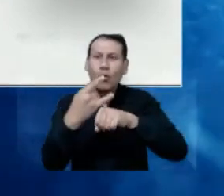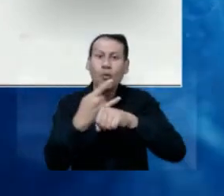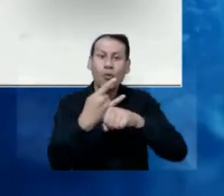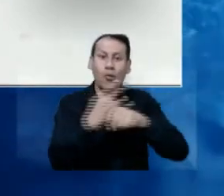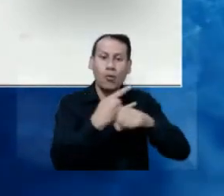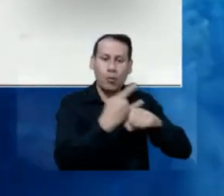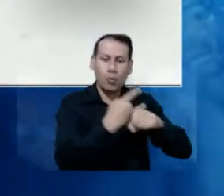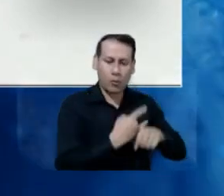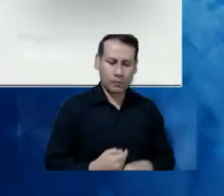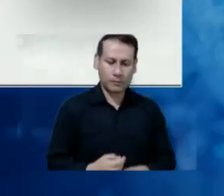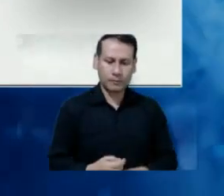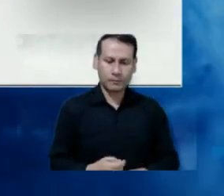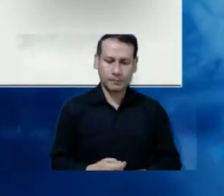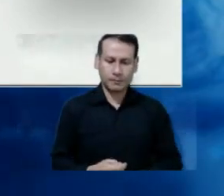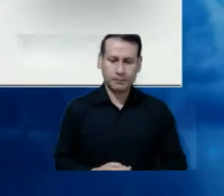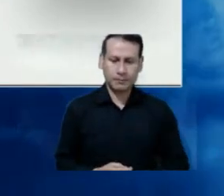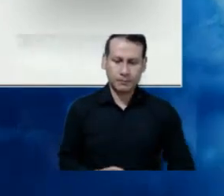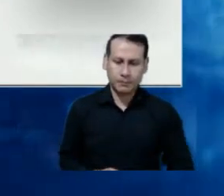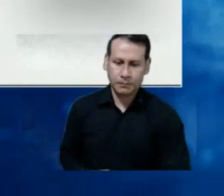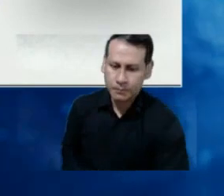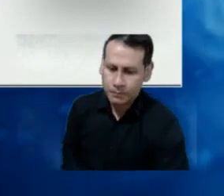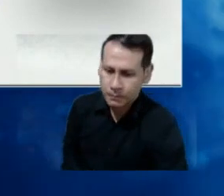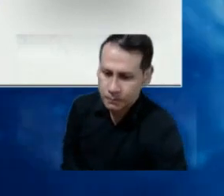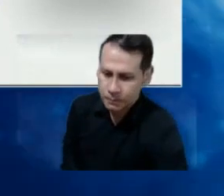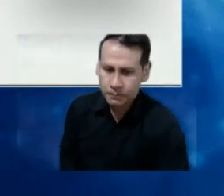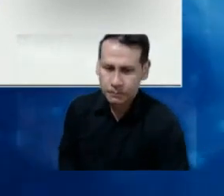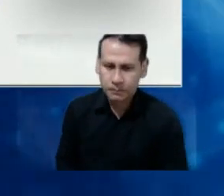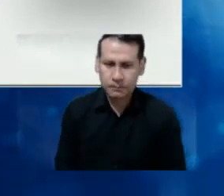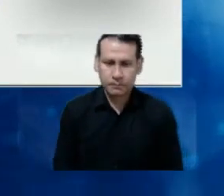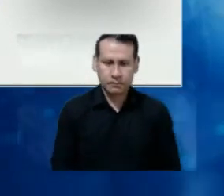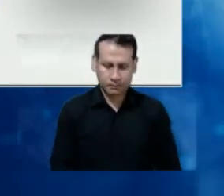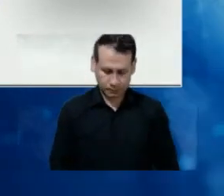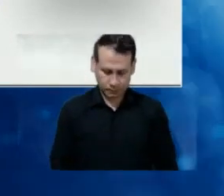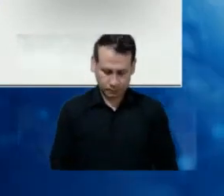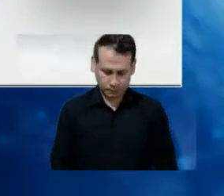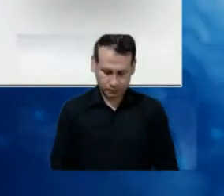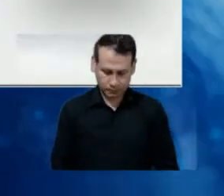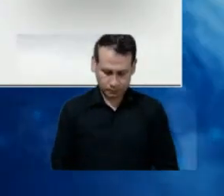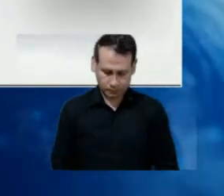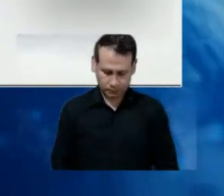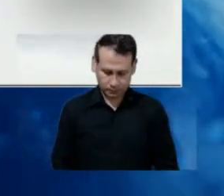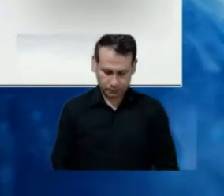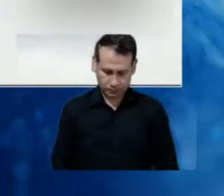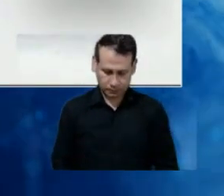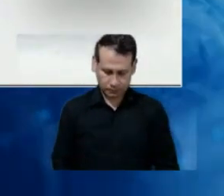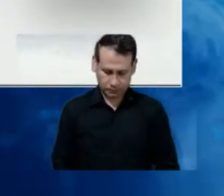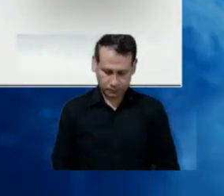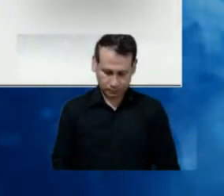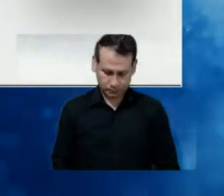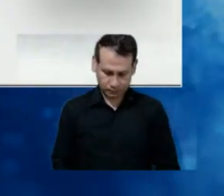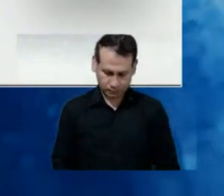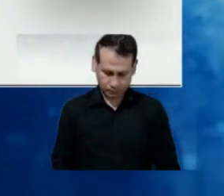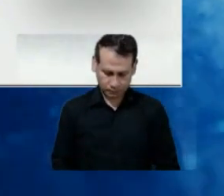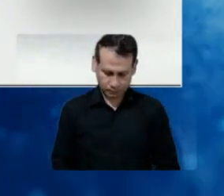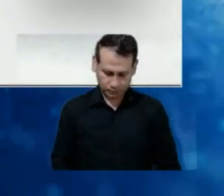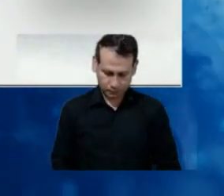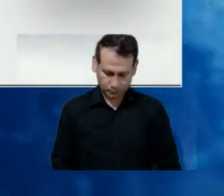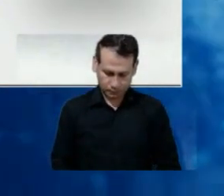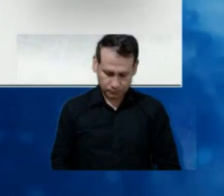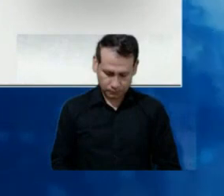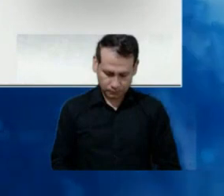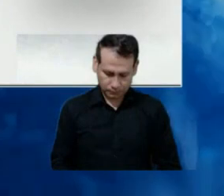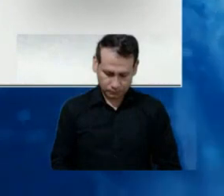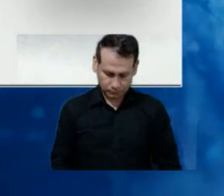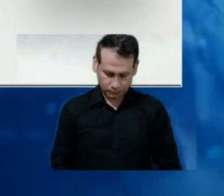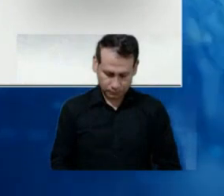and the projected future needs, and the future barriers for their employment, or use. As mentioned